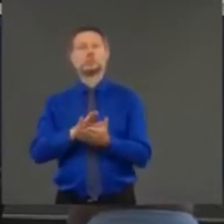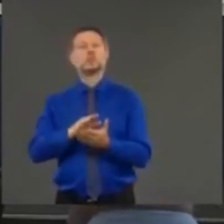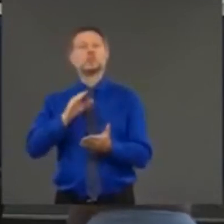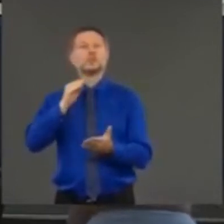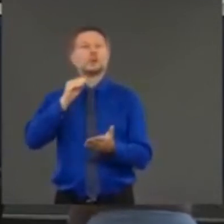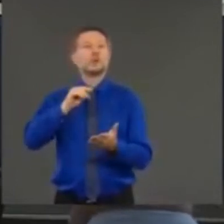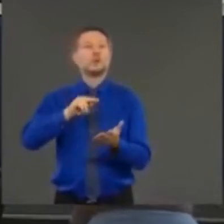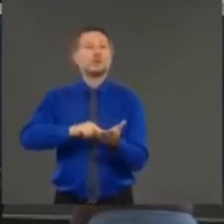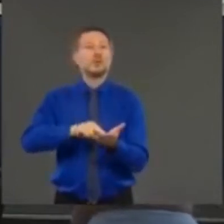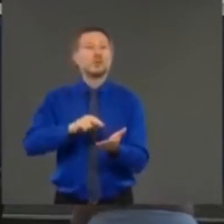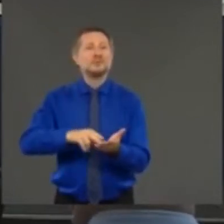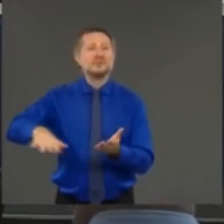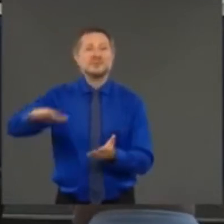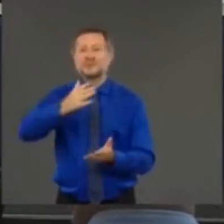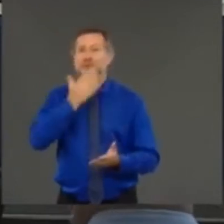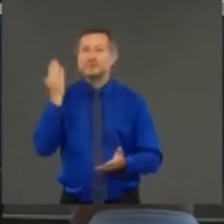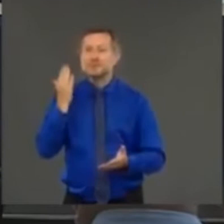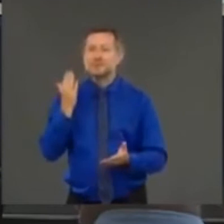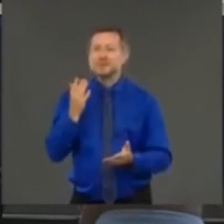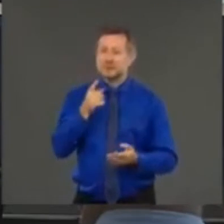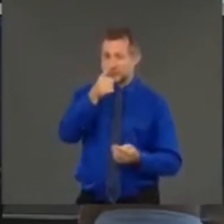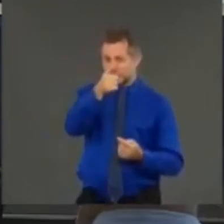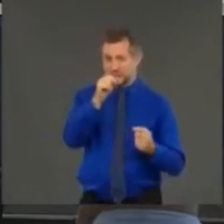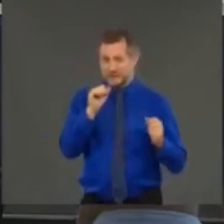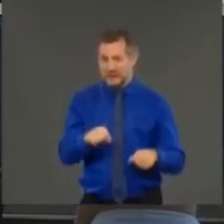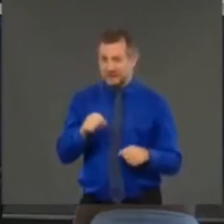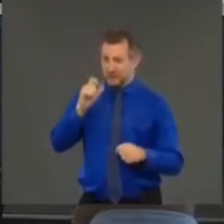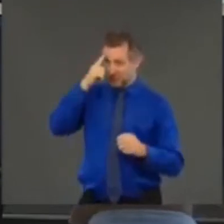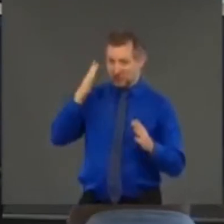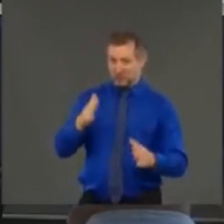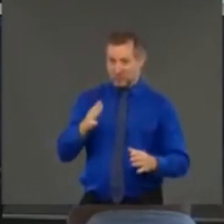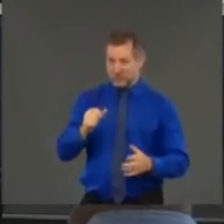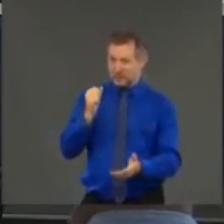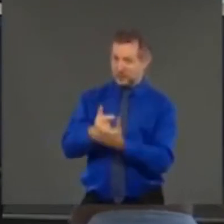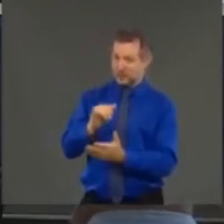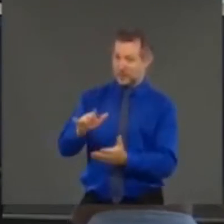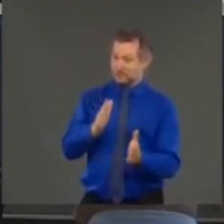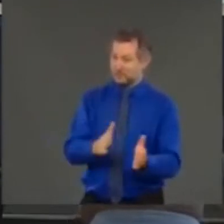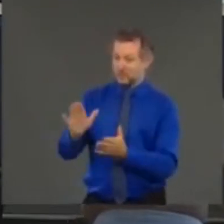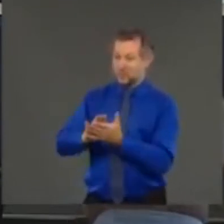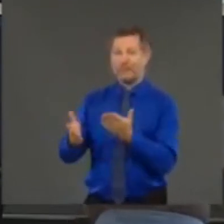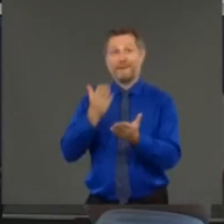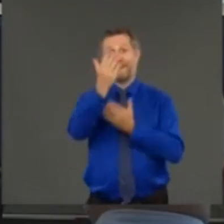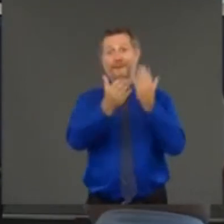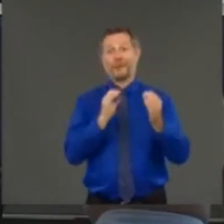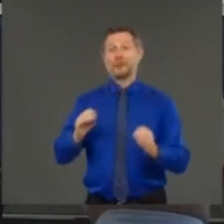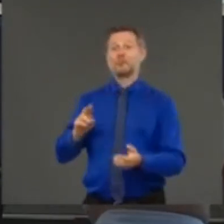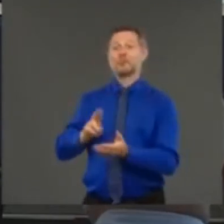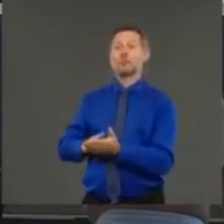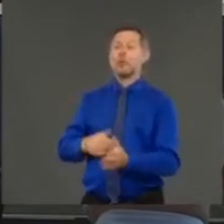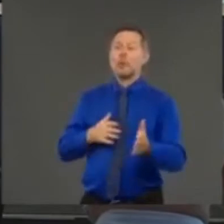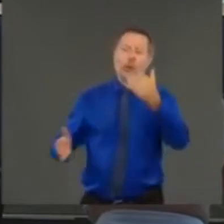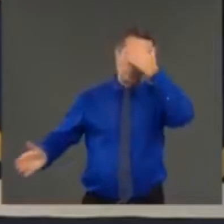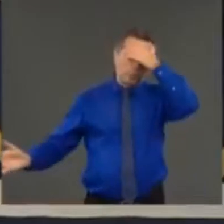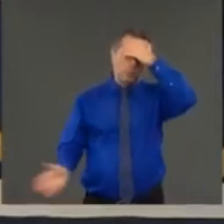if a play if you can as governor in good conscience approve a plan like that and tell parents hey send your kids back